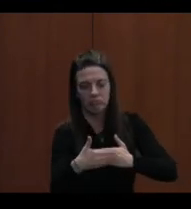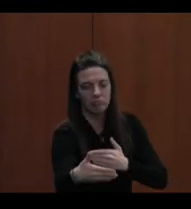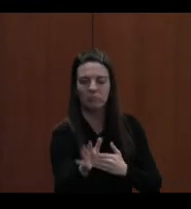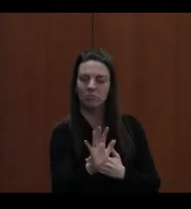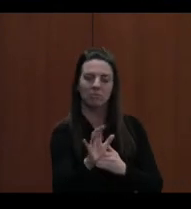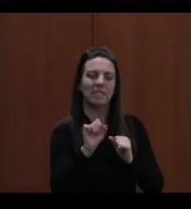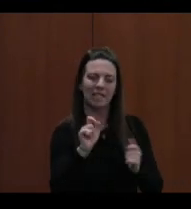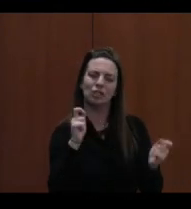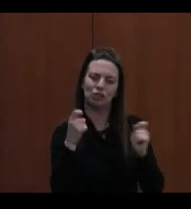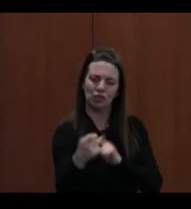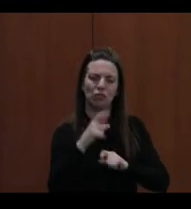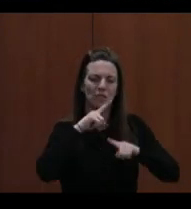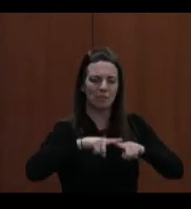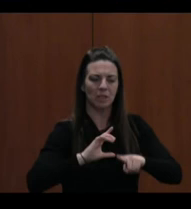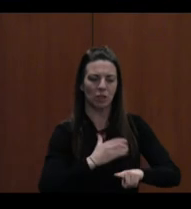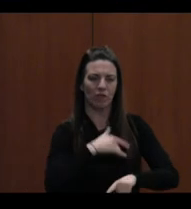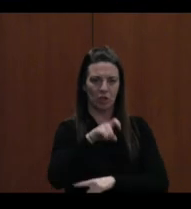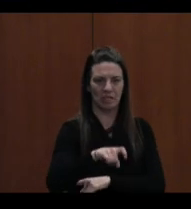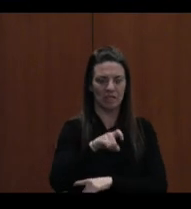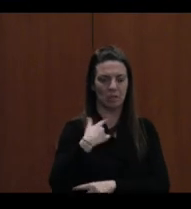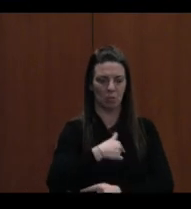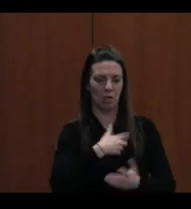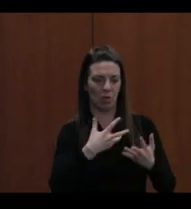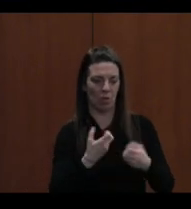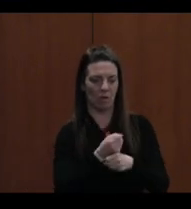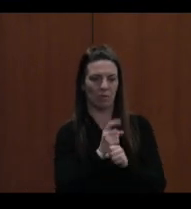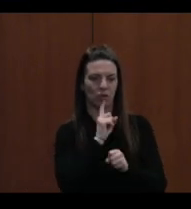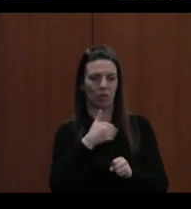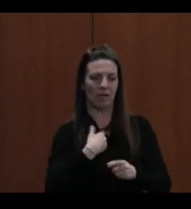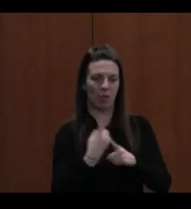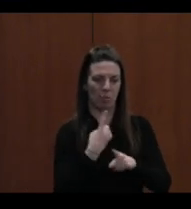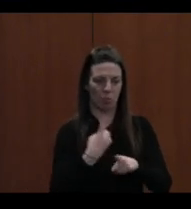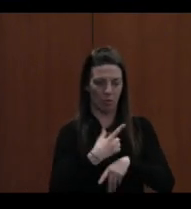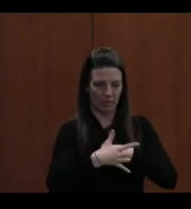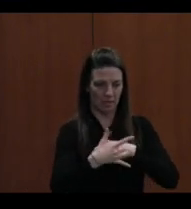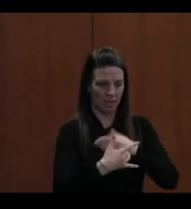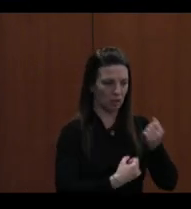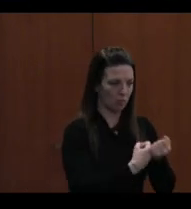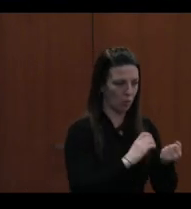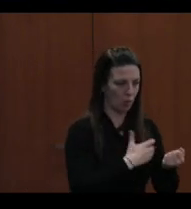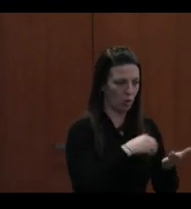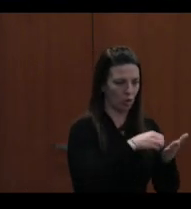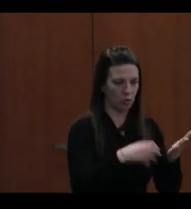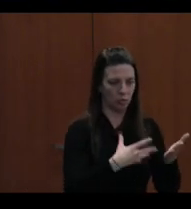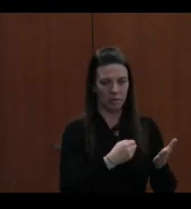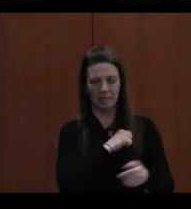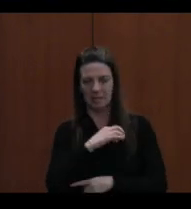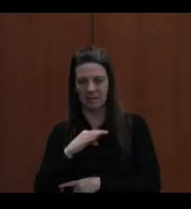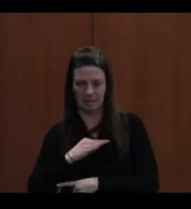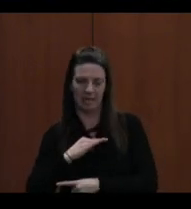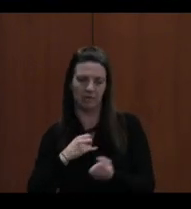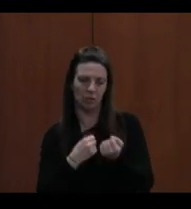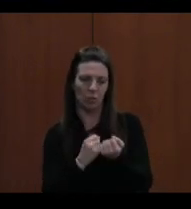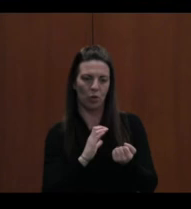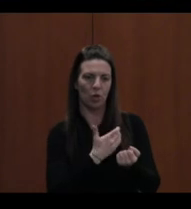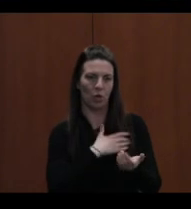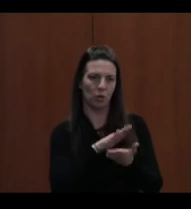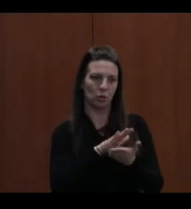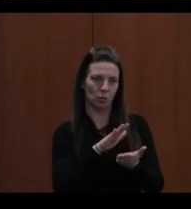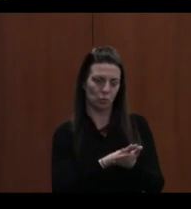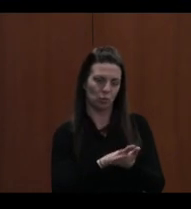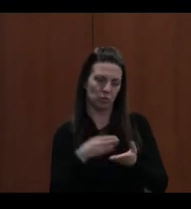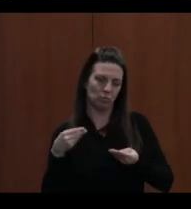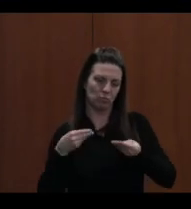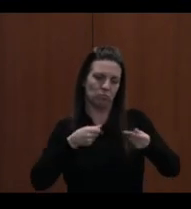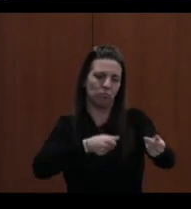sensible plan to keep the technology that supports our students and staff and teachers and schools moving in a secure, reliable, and efficient way.